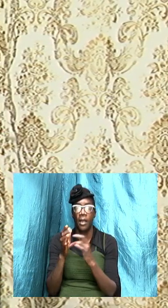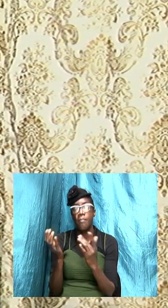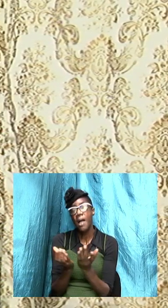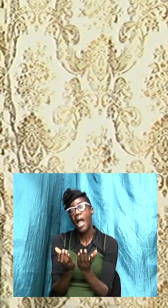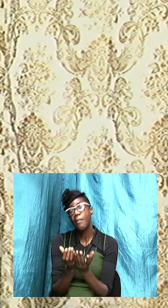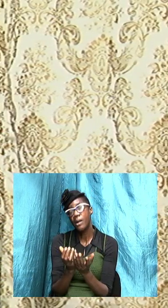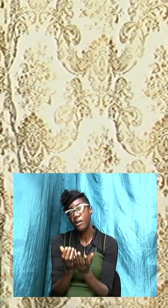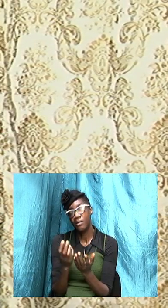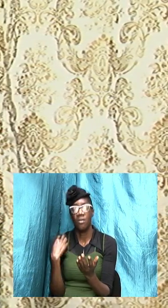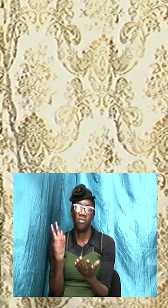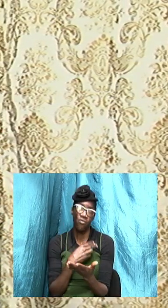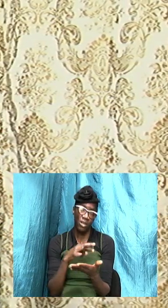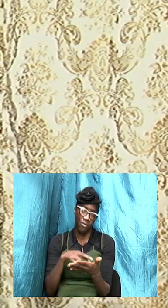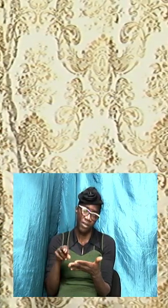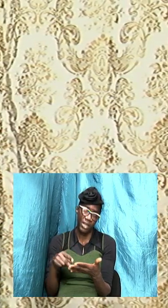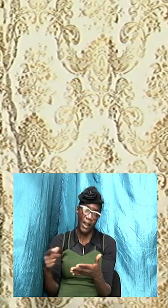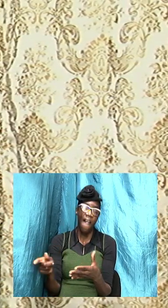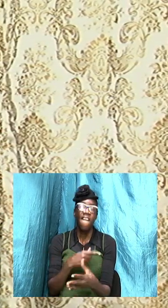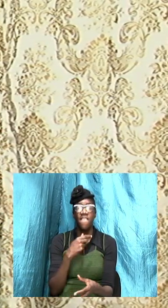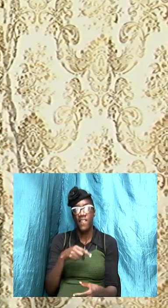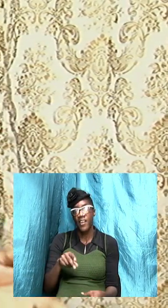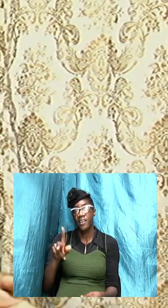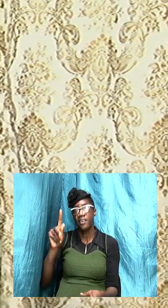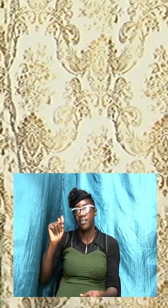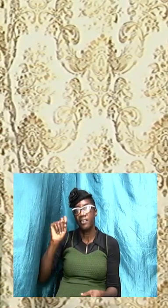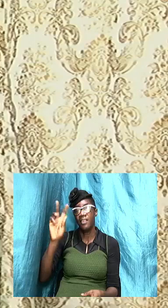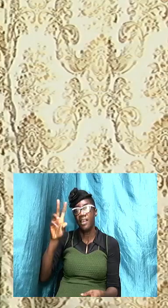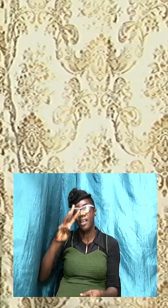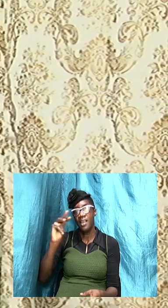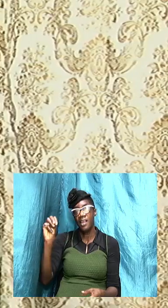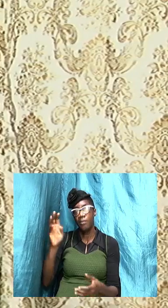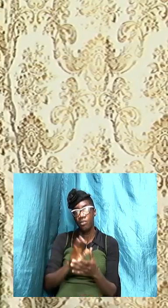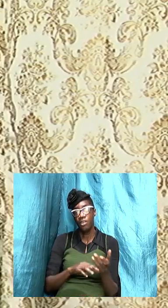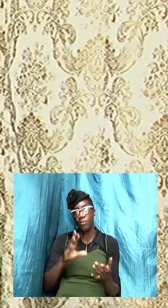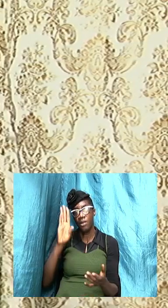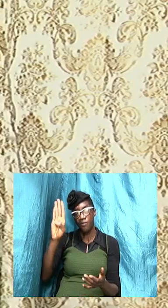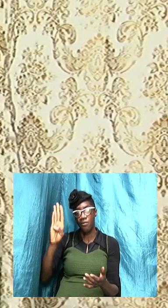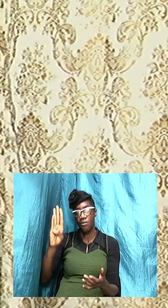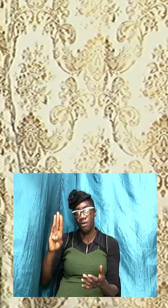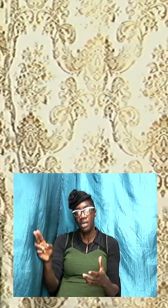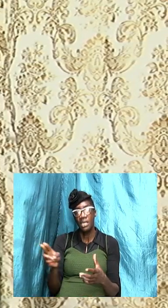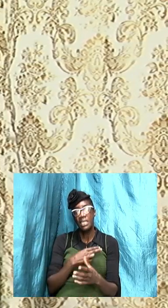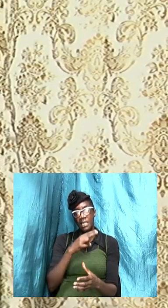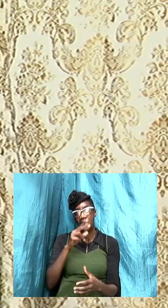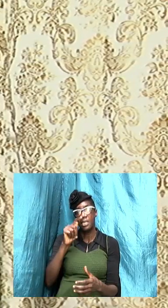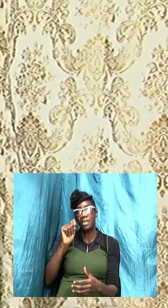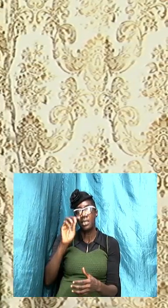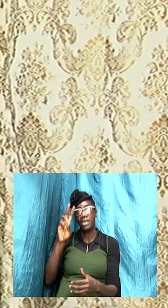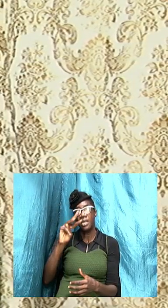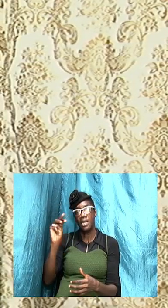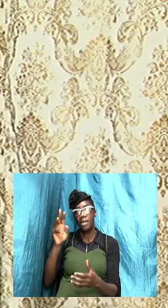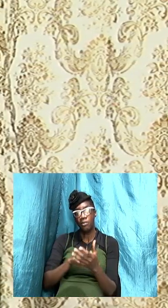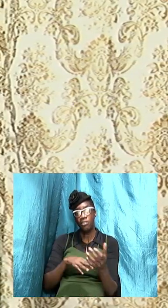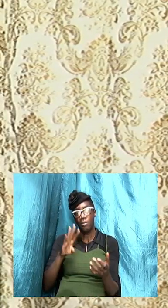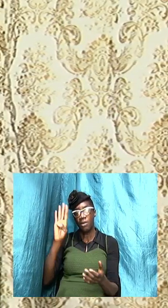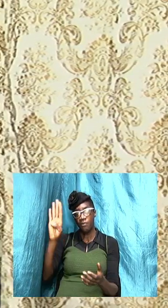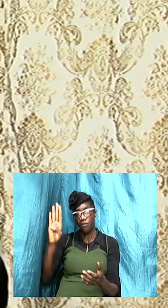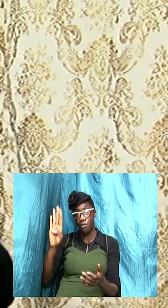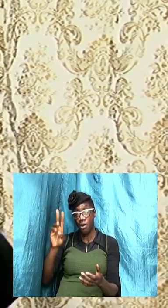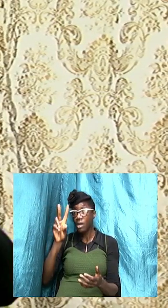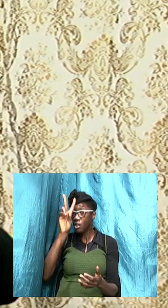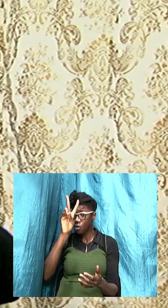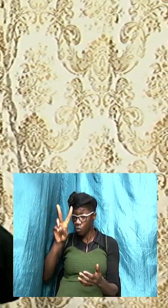in 1st Timothy 4 and 2nd Timothy 4 we recognize in those two passages